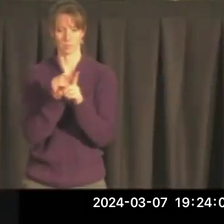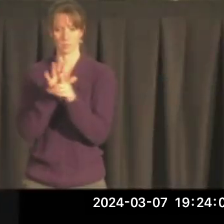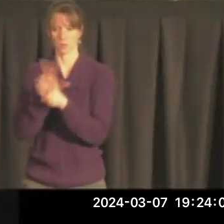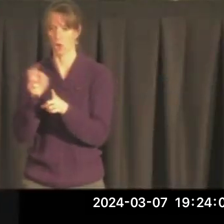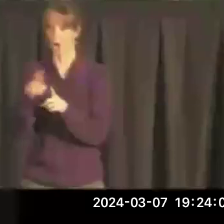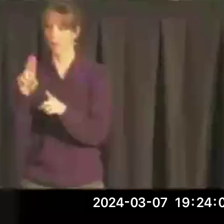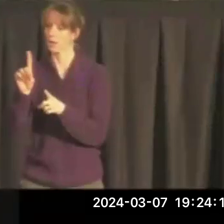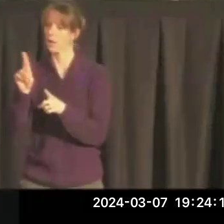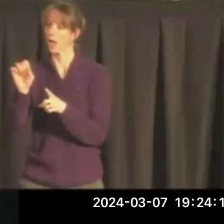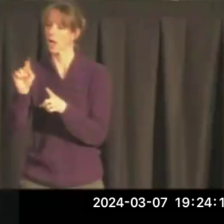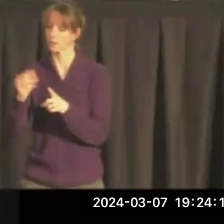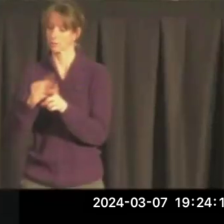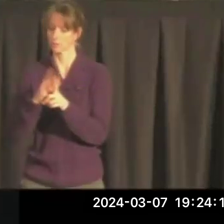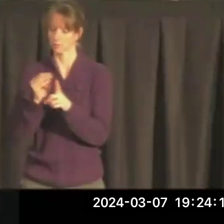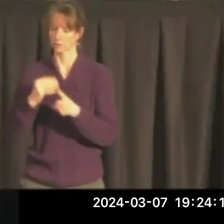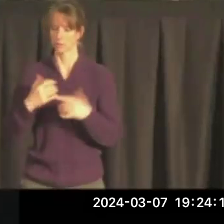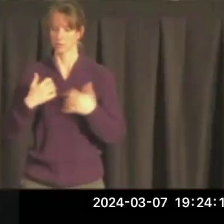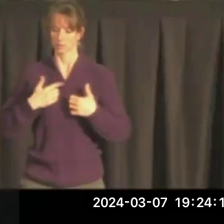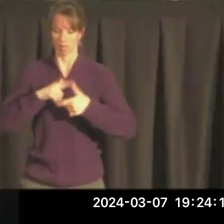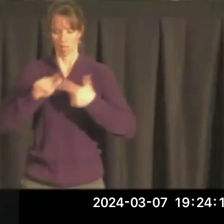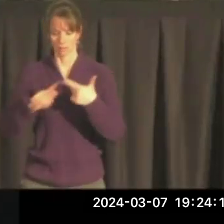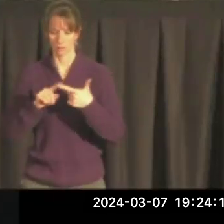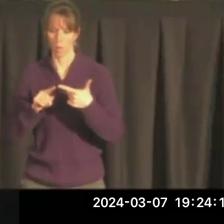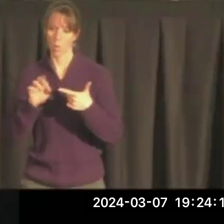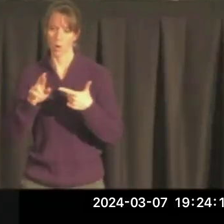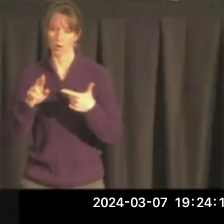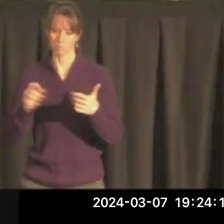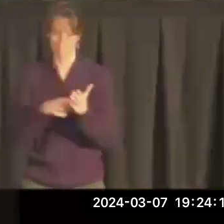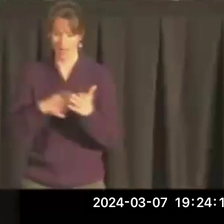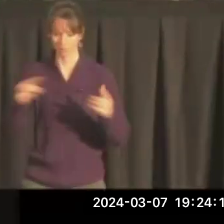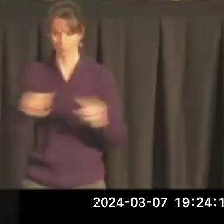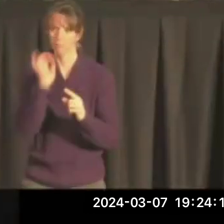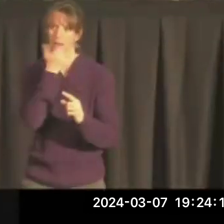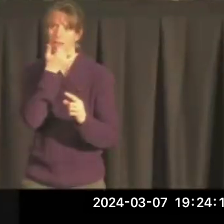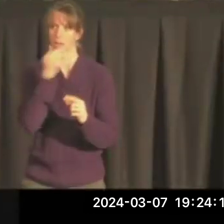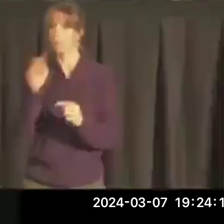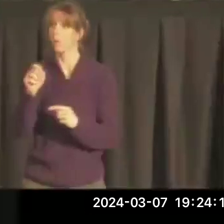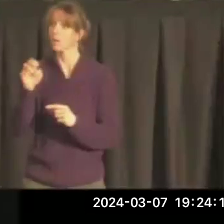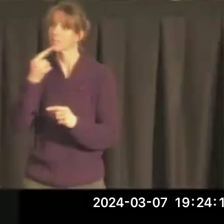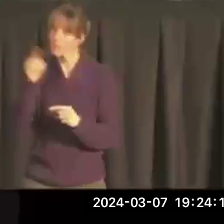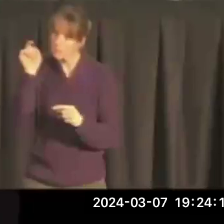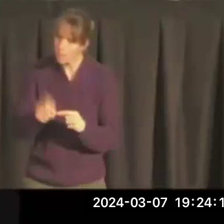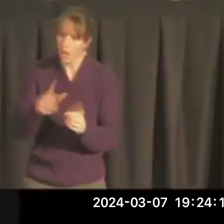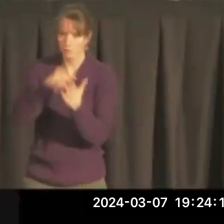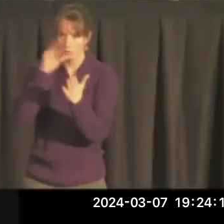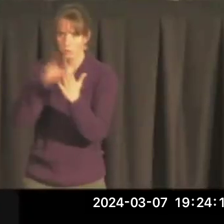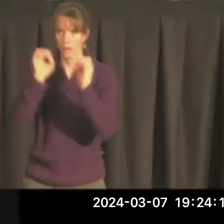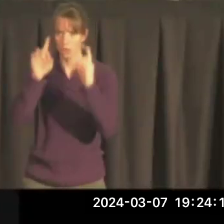dust and from mining accidents. Maureen told me, you've got to get an education.